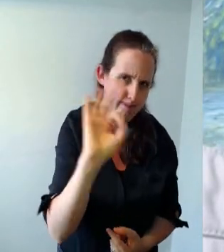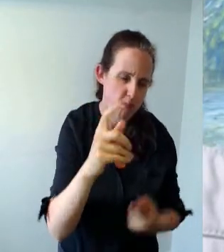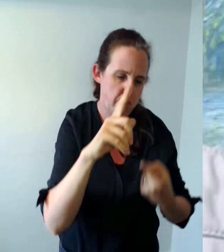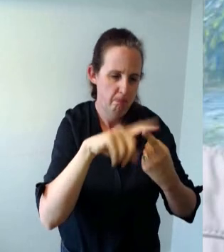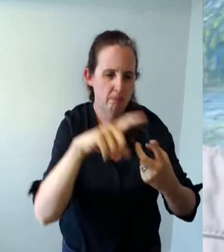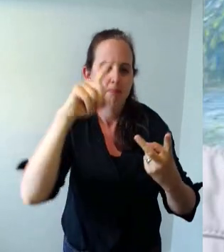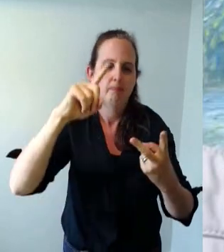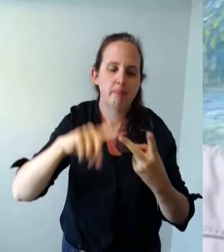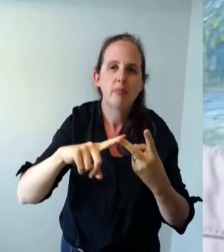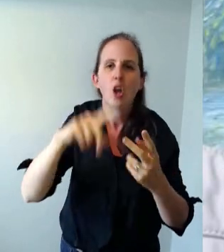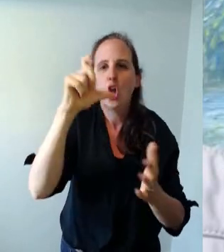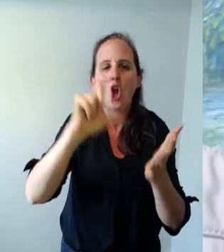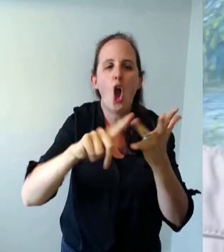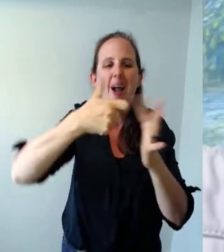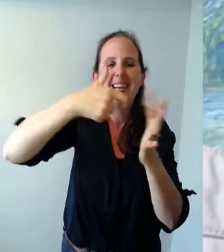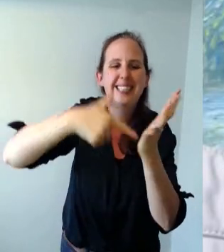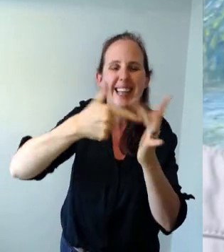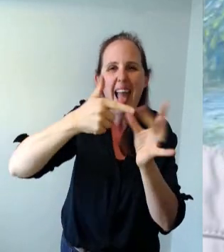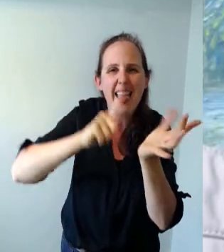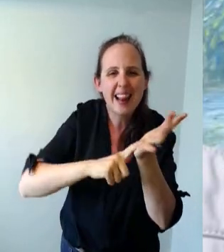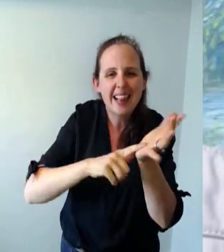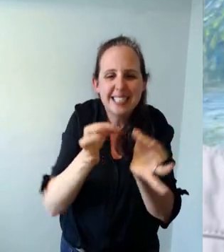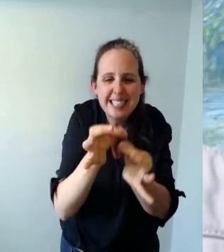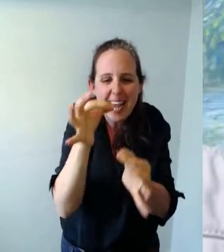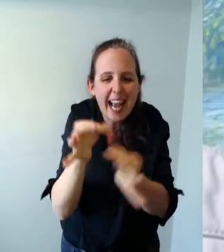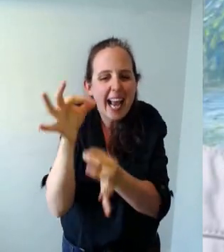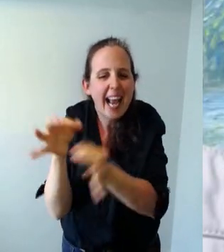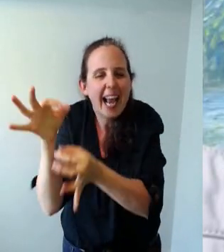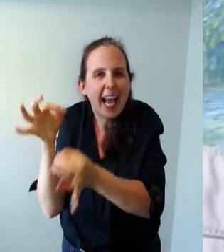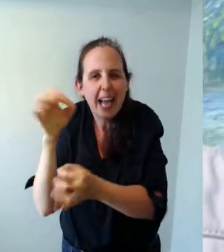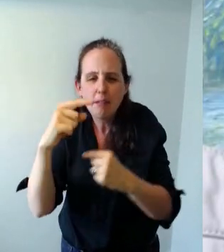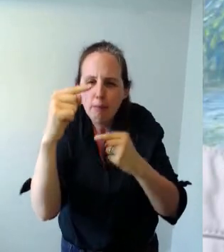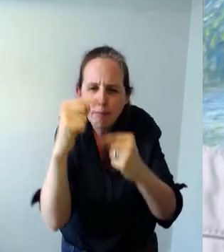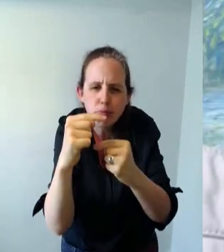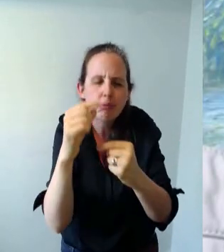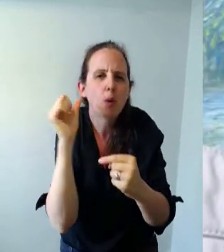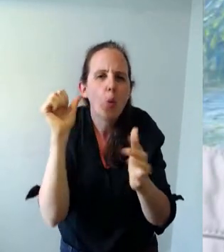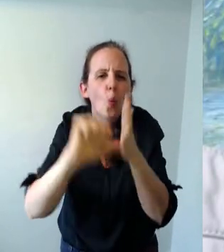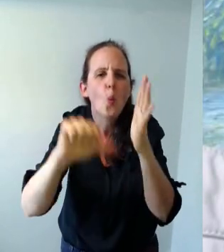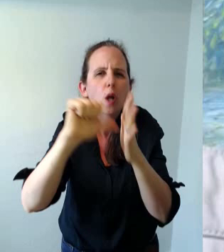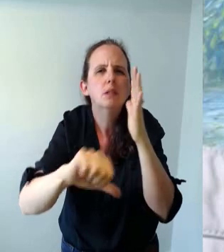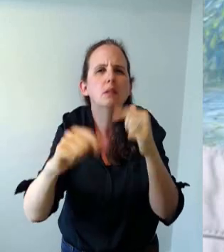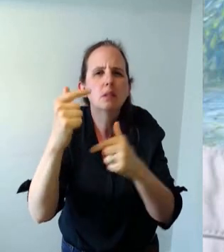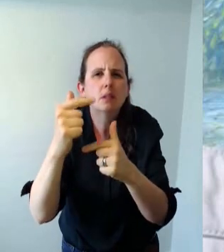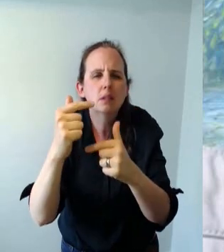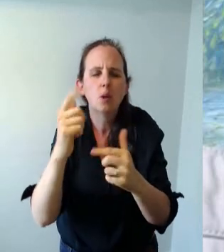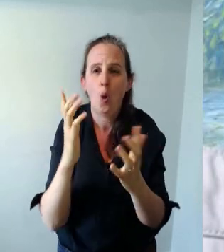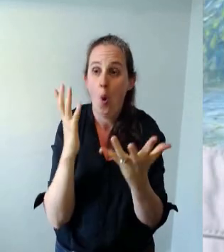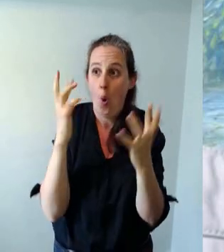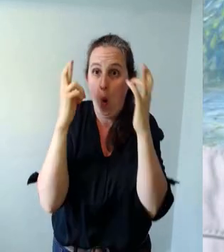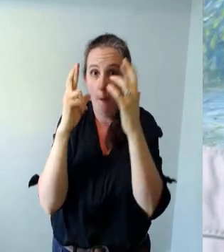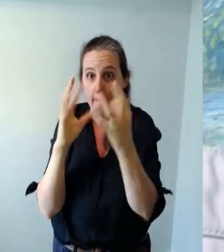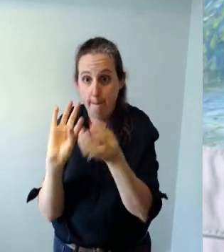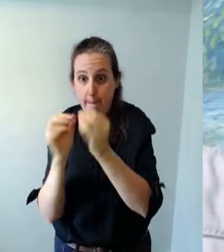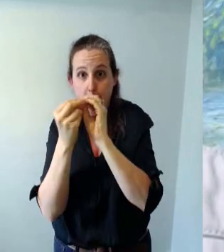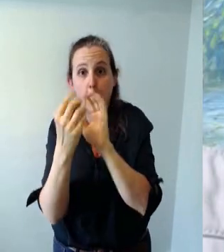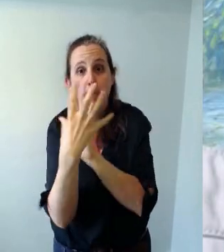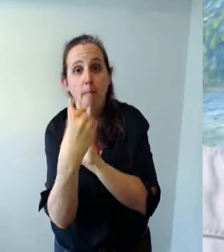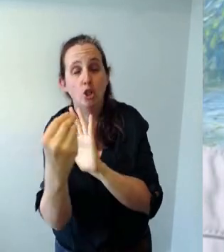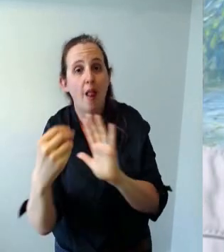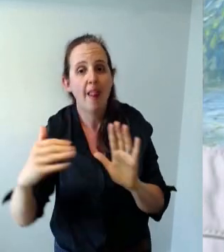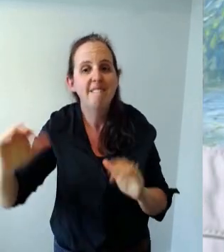Cocktail sticks are handy and what we're hoping to do is to kind of make a little model of like a fish either using